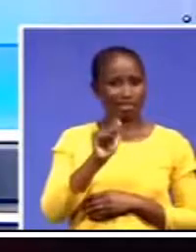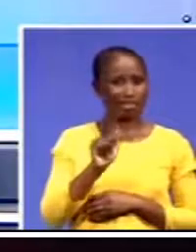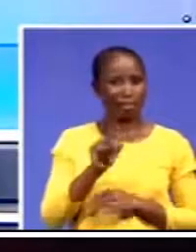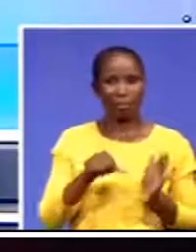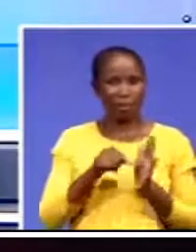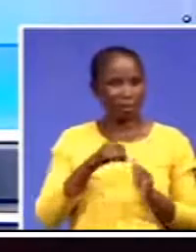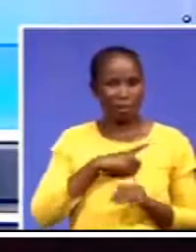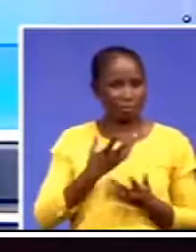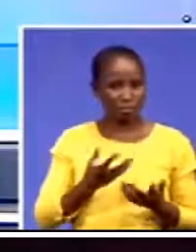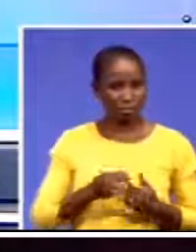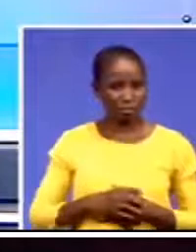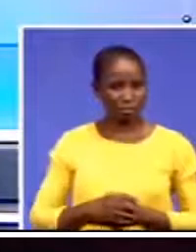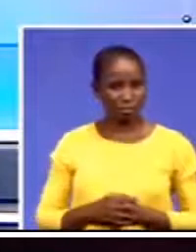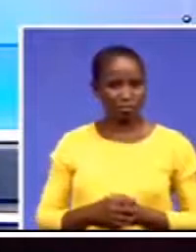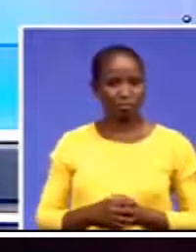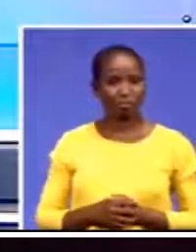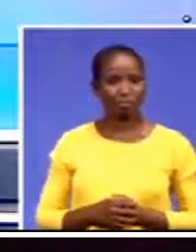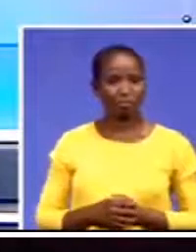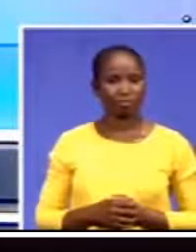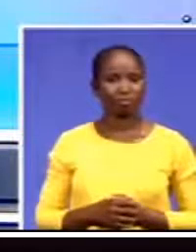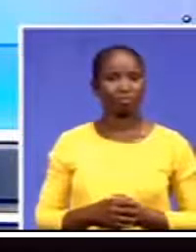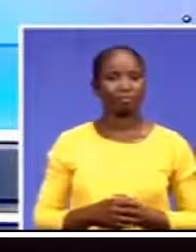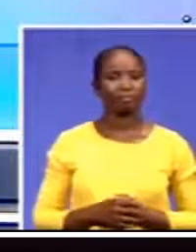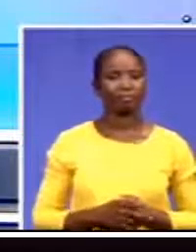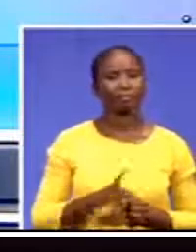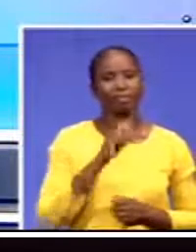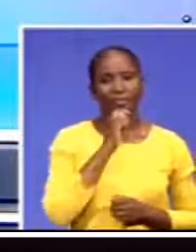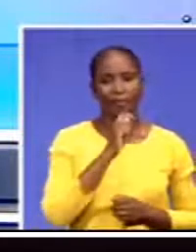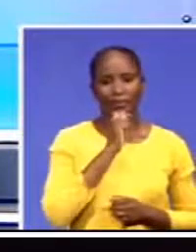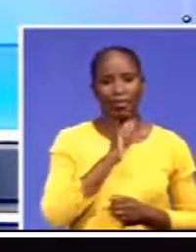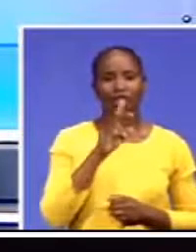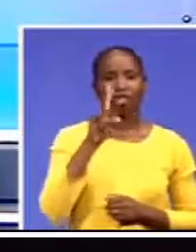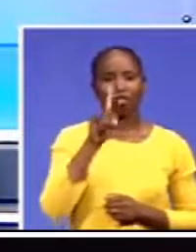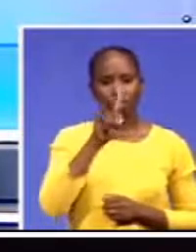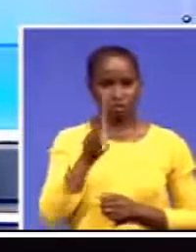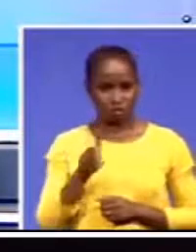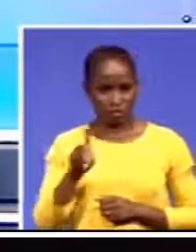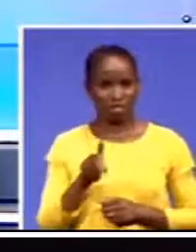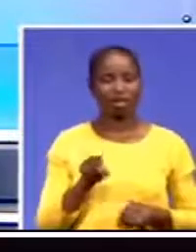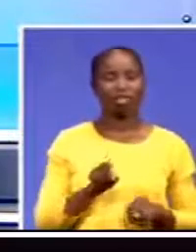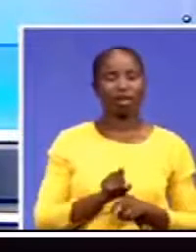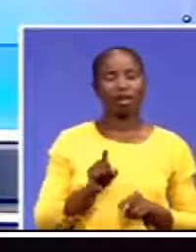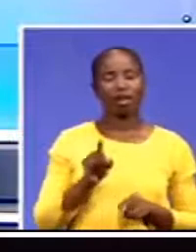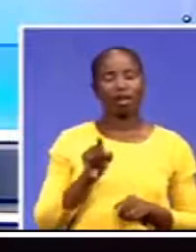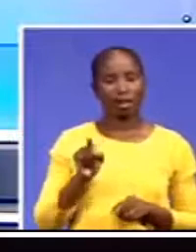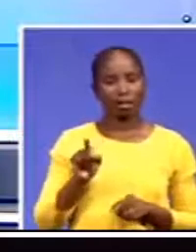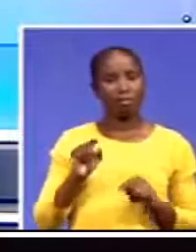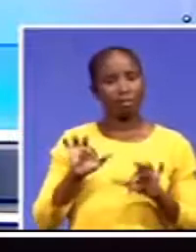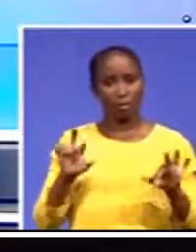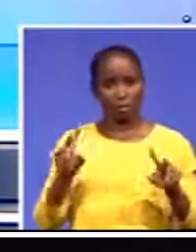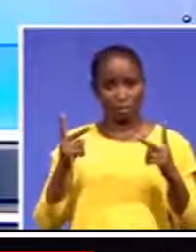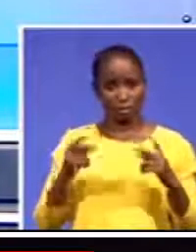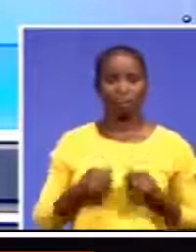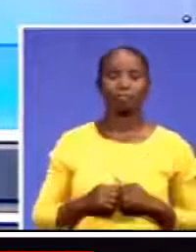Good morning to you, Desiree, and to Hubert. The importance is a no-brainer. We know at the moment we are trading. The